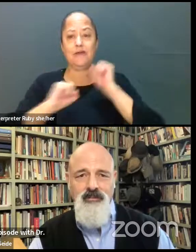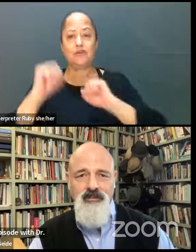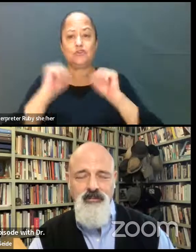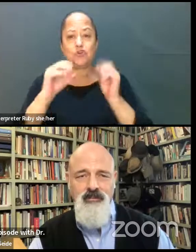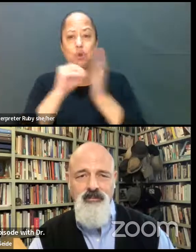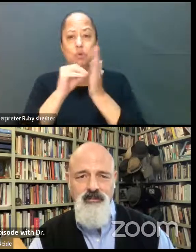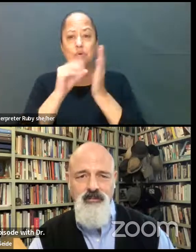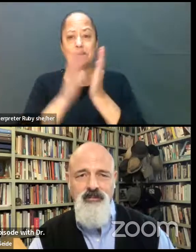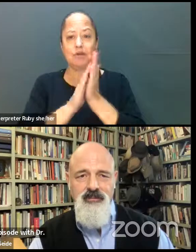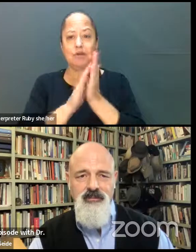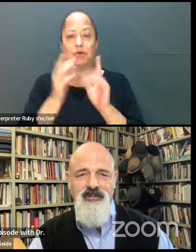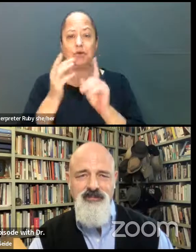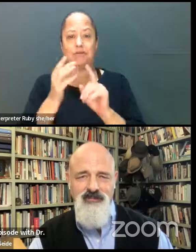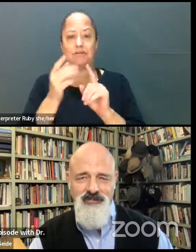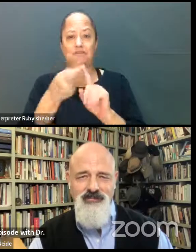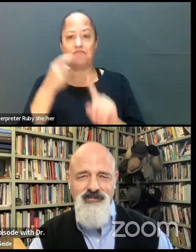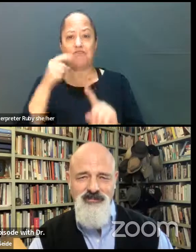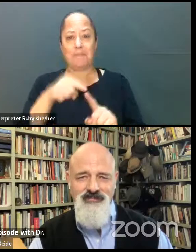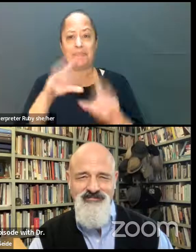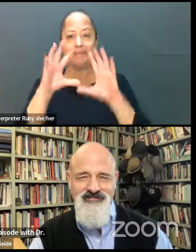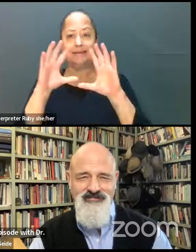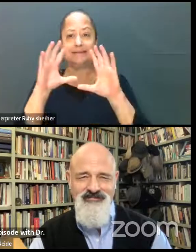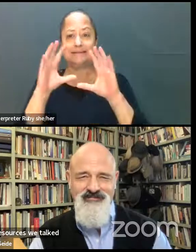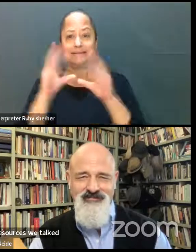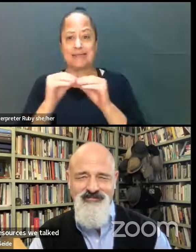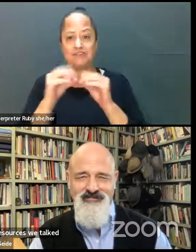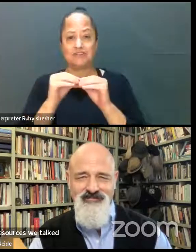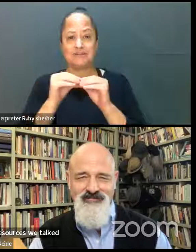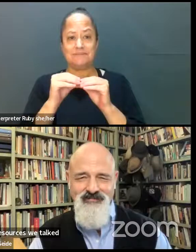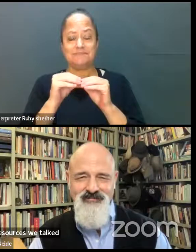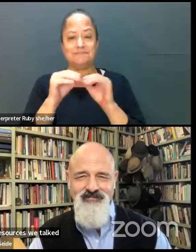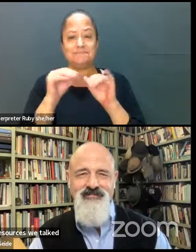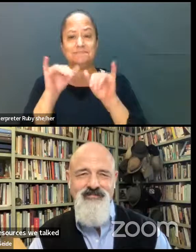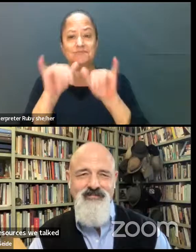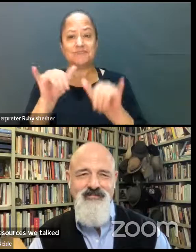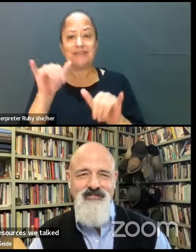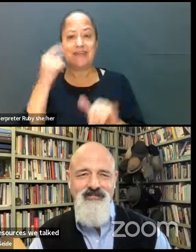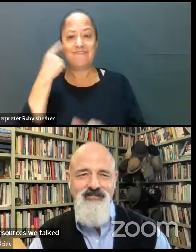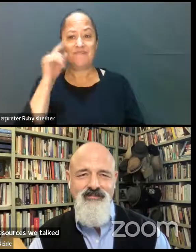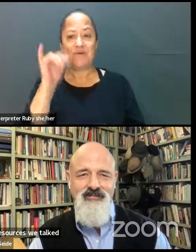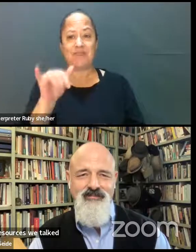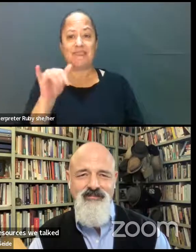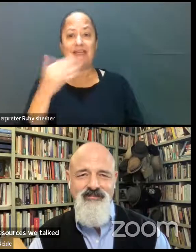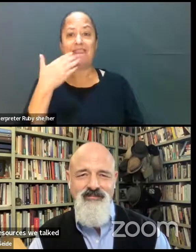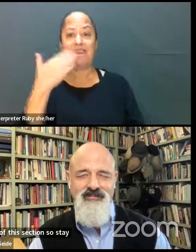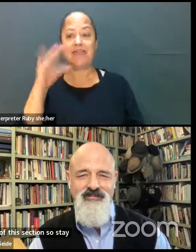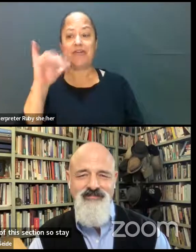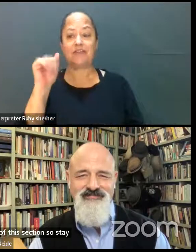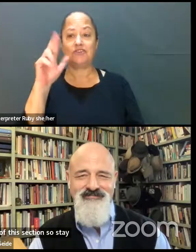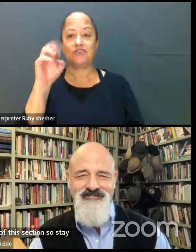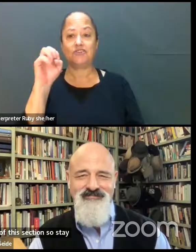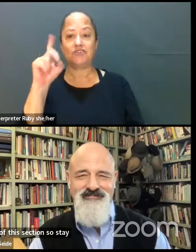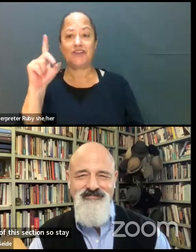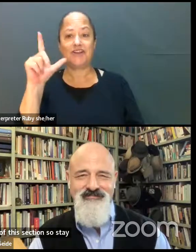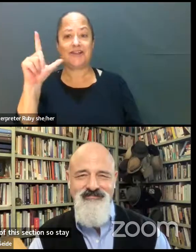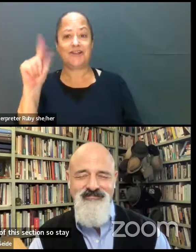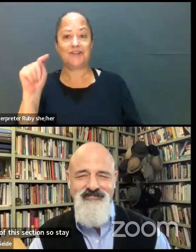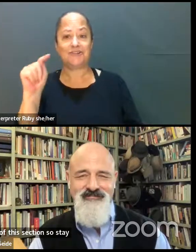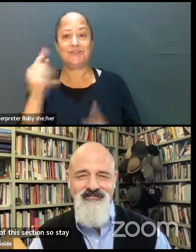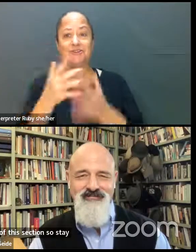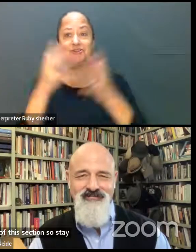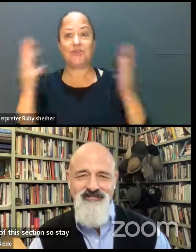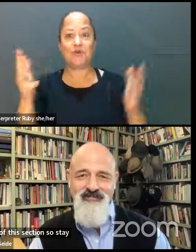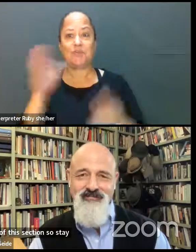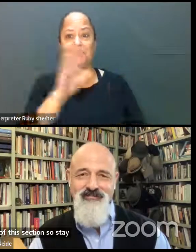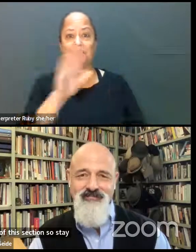out of this session. So stay tuned for that. And thank you, Jared and LT, so much for